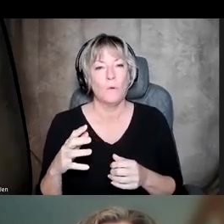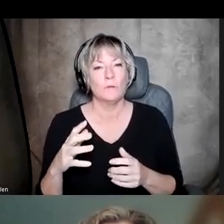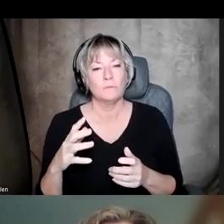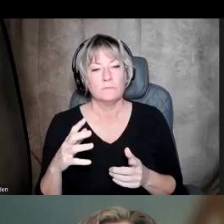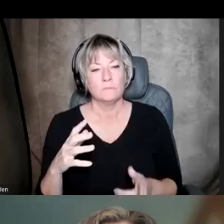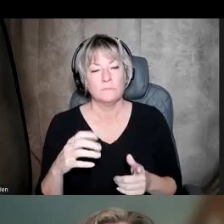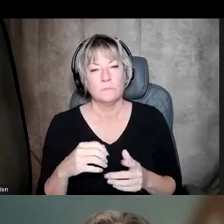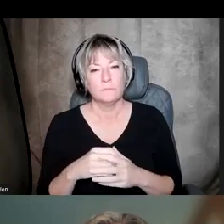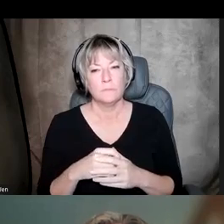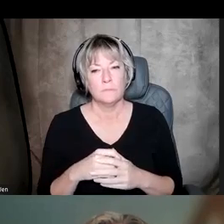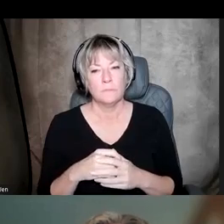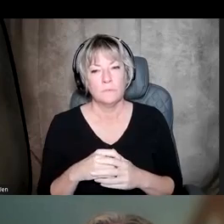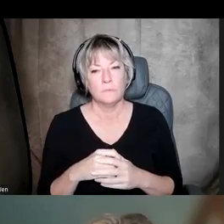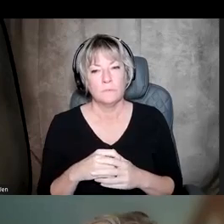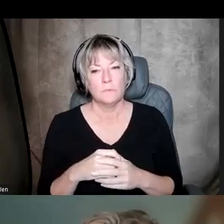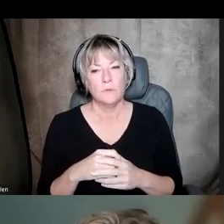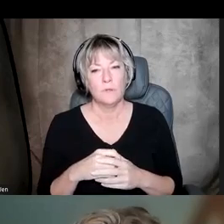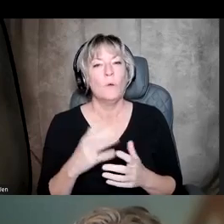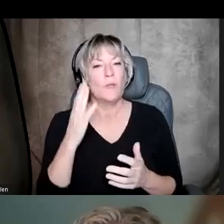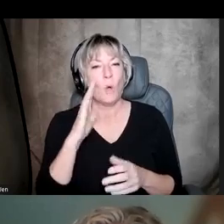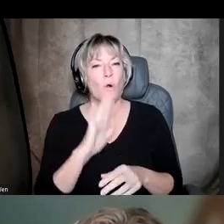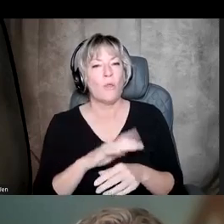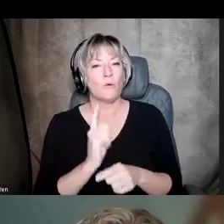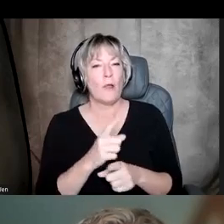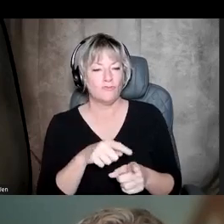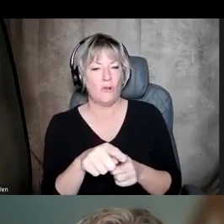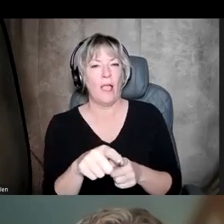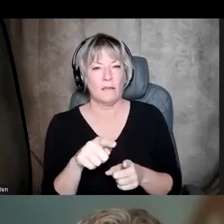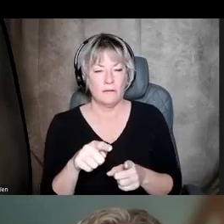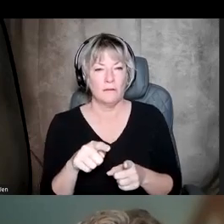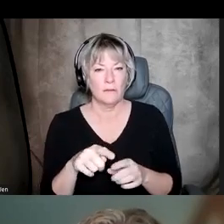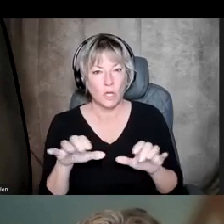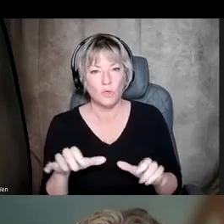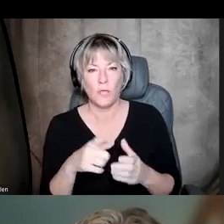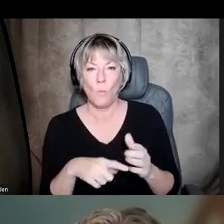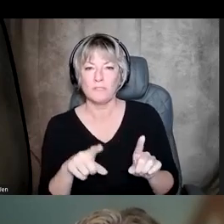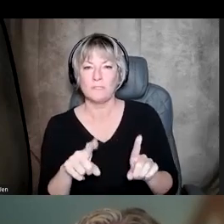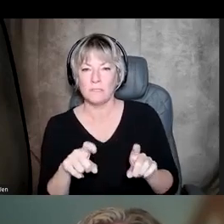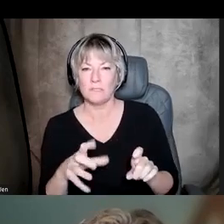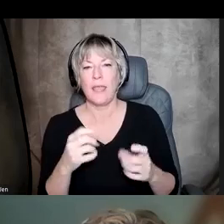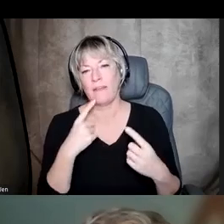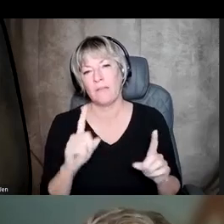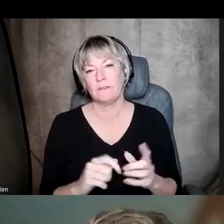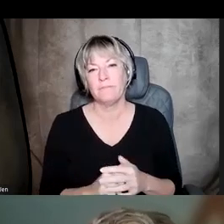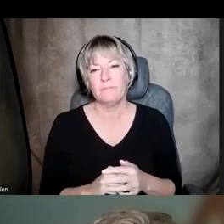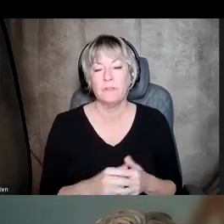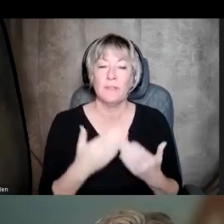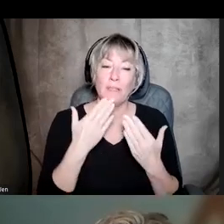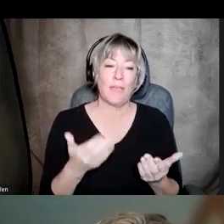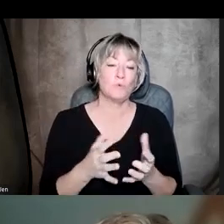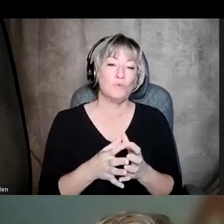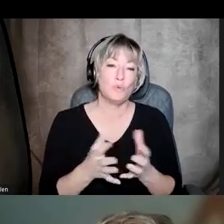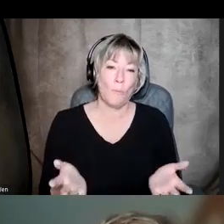you know, that we know we're on the right track in really doing what's tested and effective. So thank you so